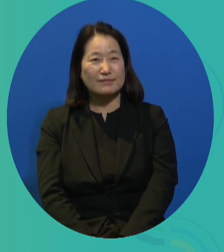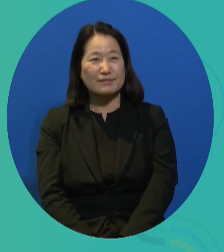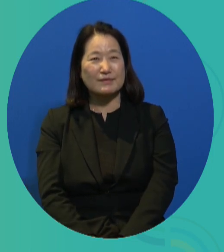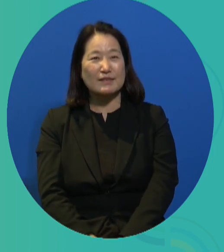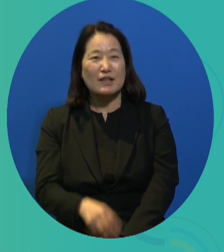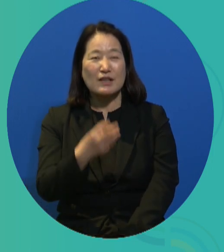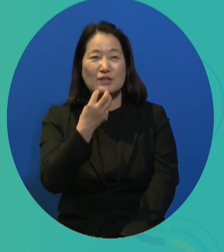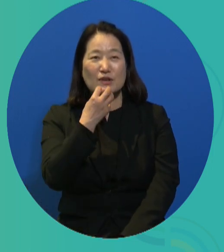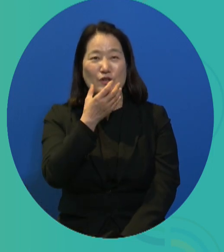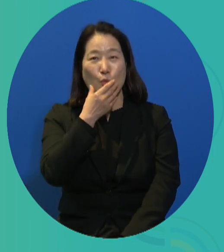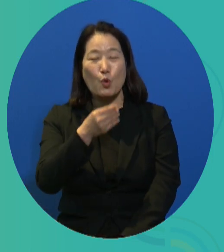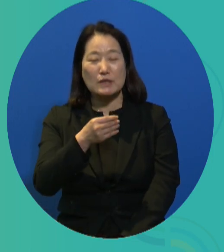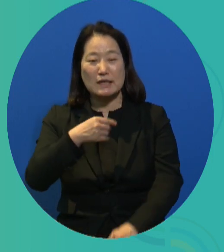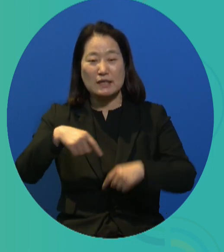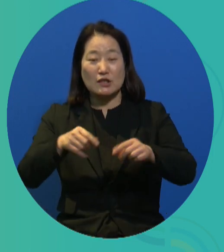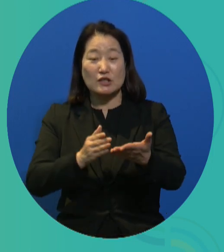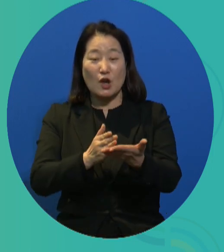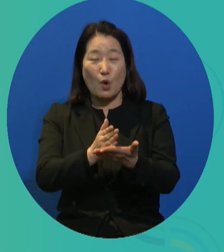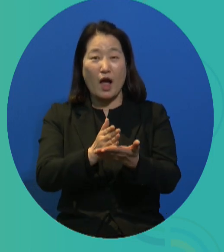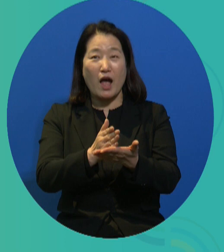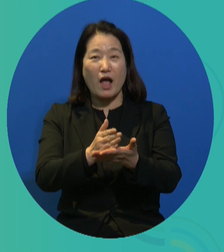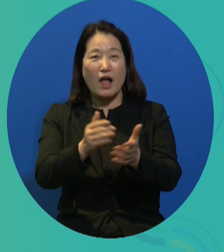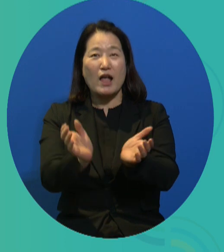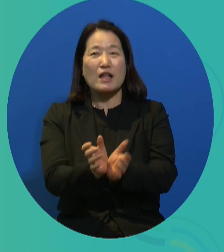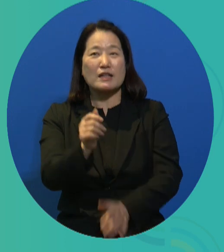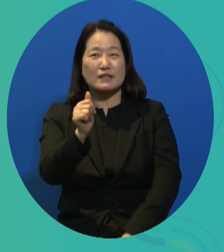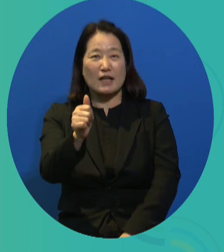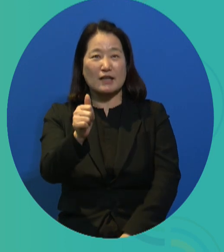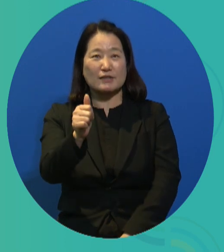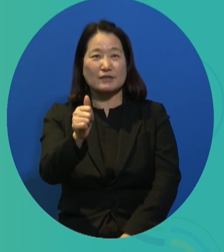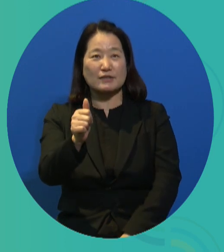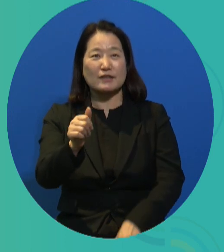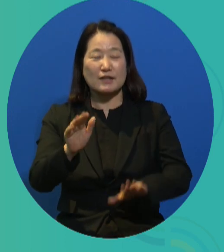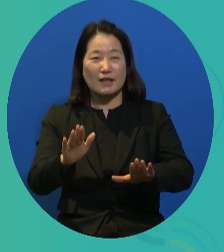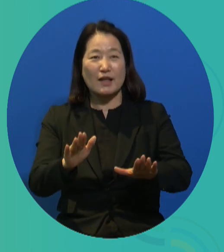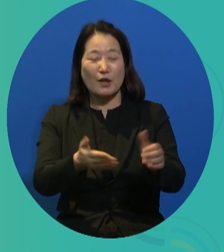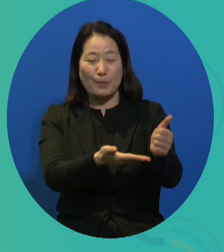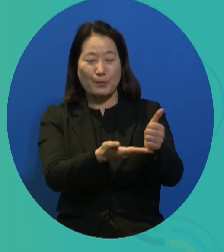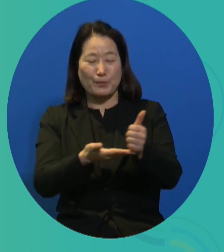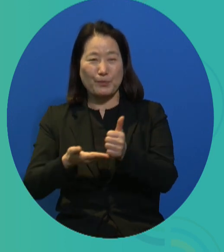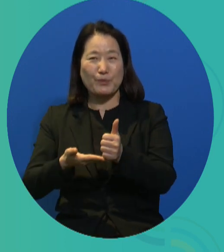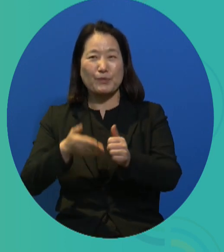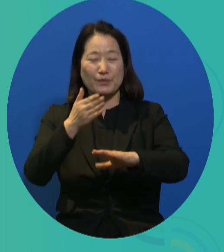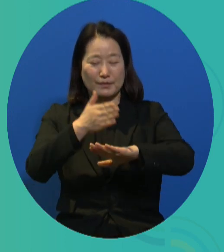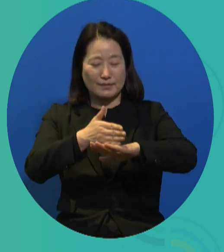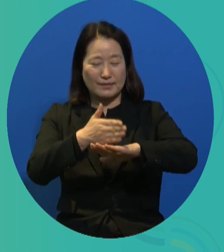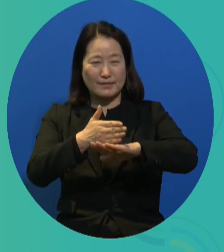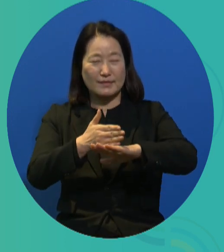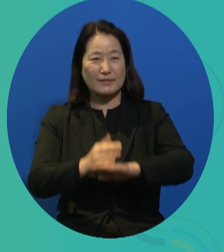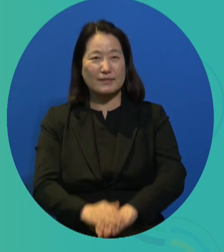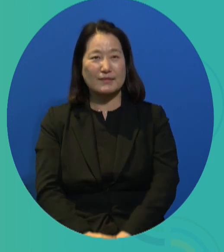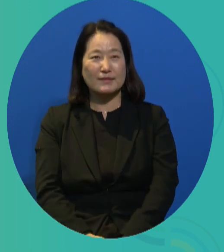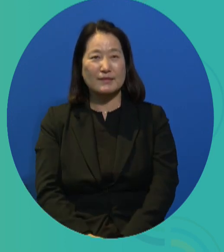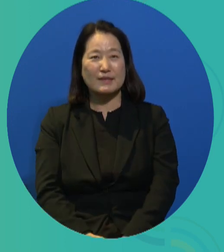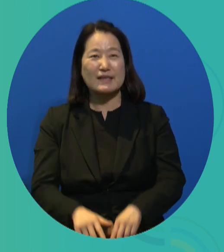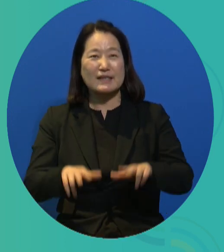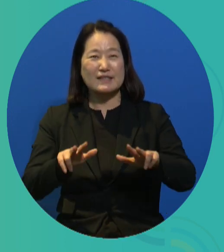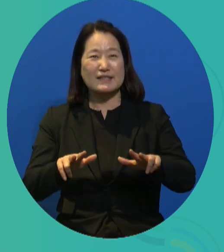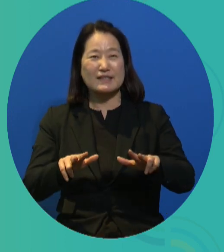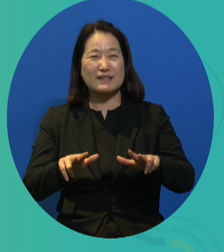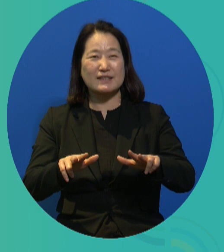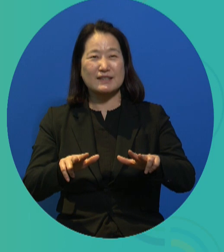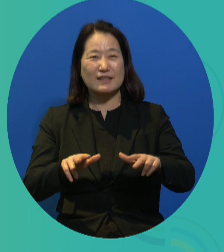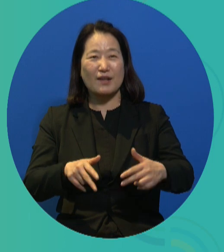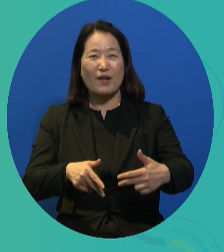I'm the Director of the Disability Welfare Policy Division at the SMG. Thank you very much for inviting me to this very meaningful